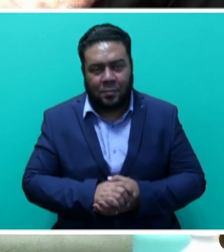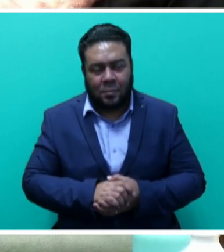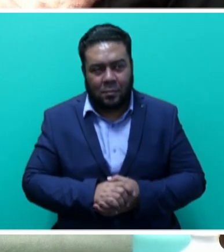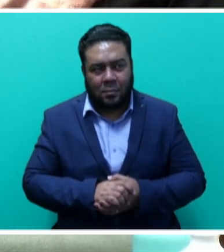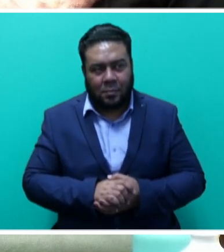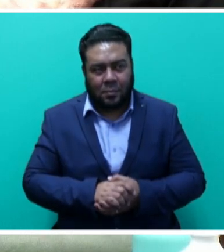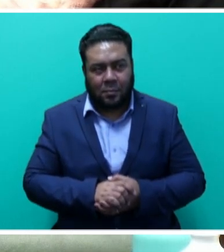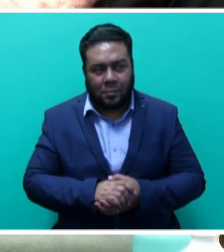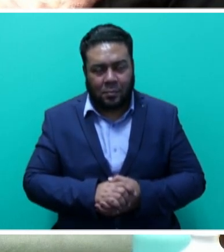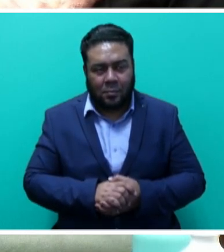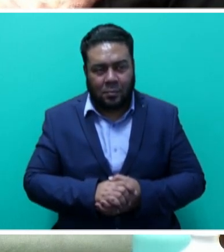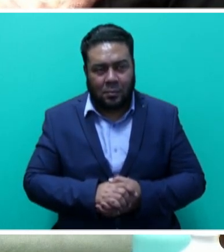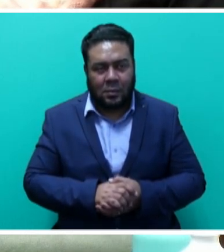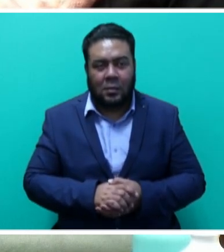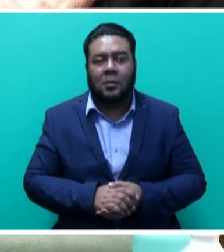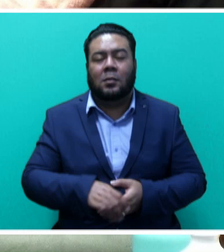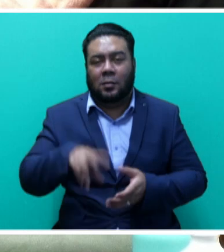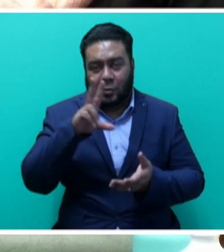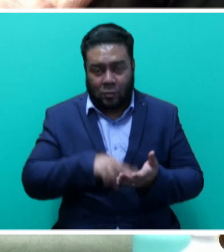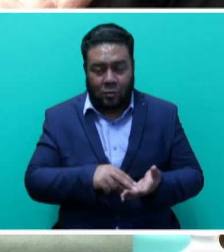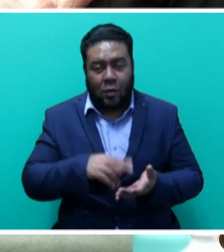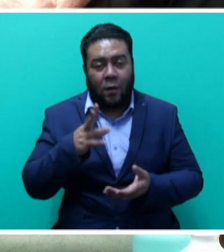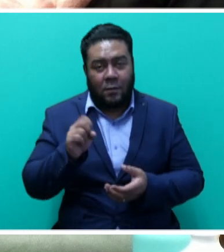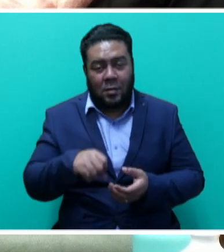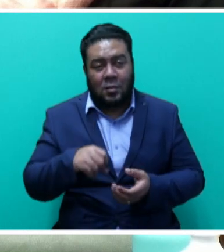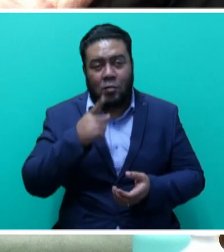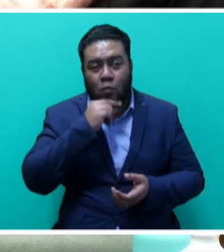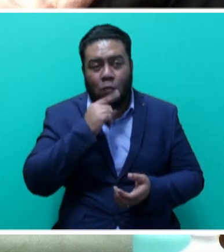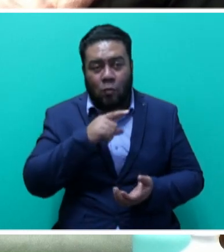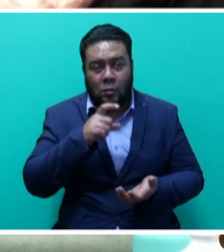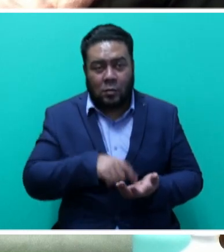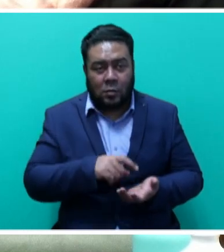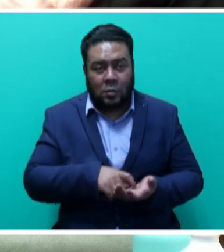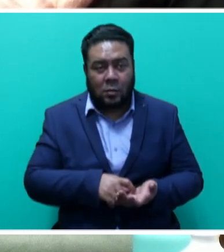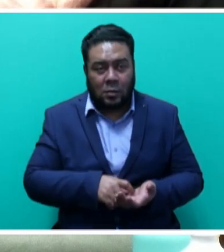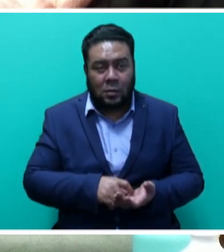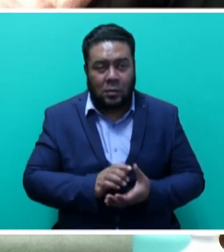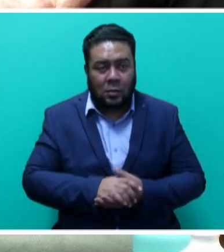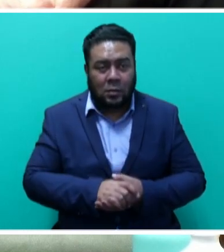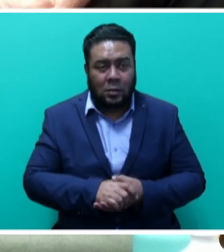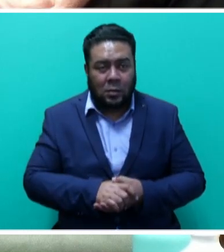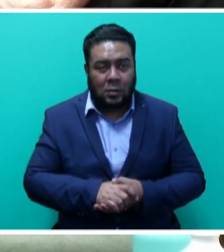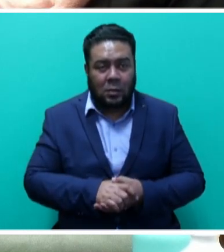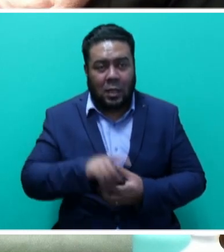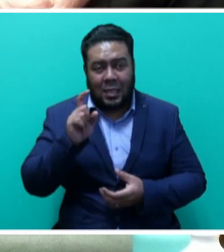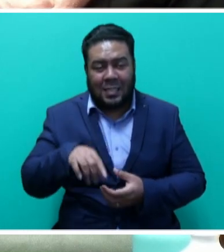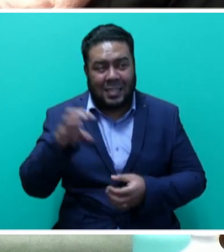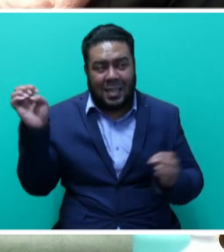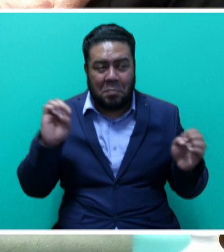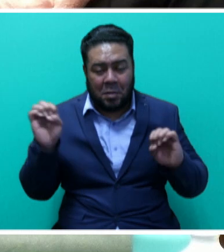The precondition for the drawdown of this loan, Mr. Speaker says, this is an emergency